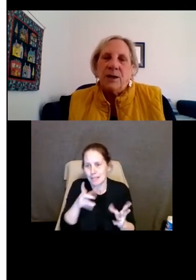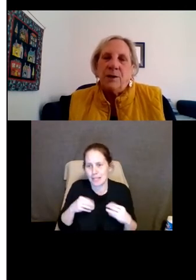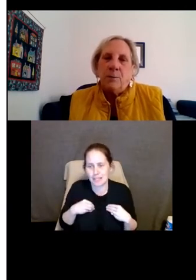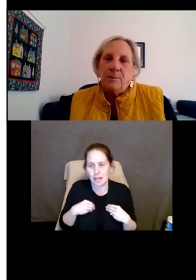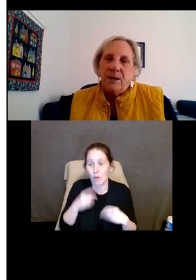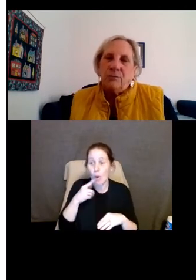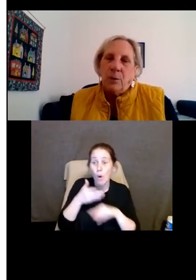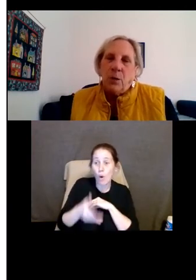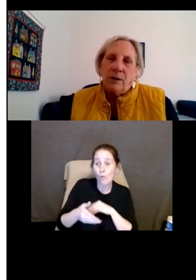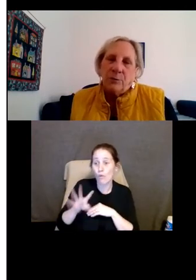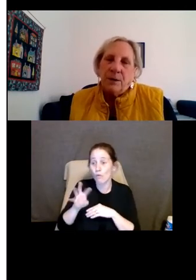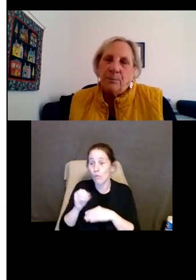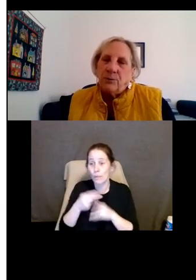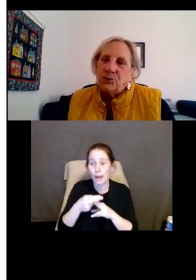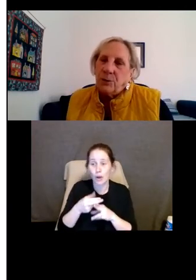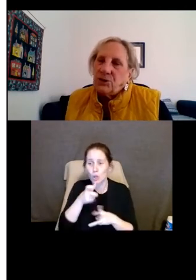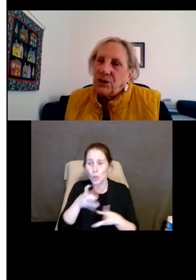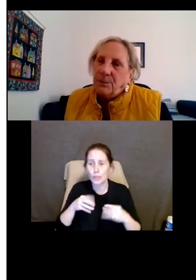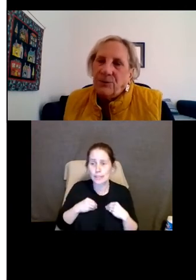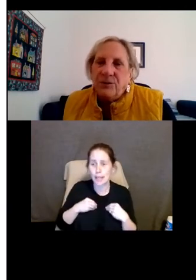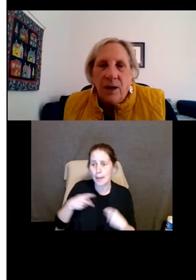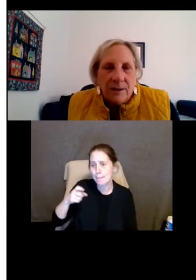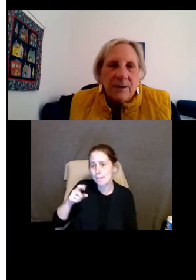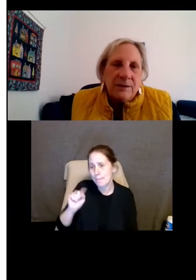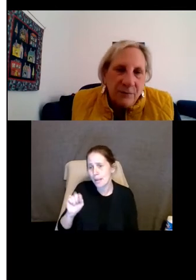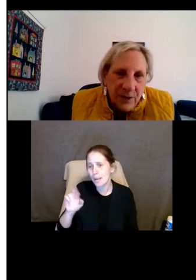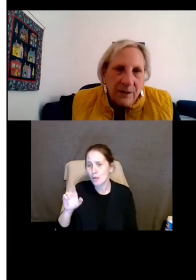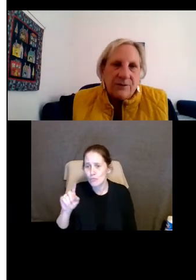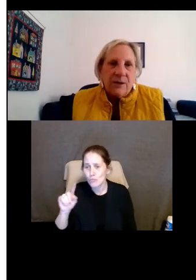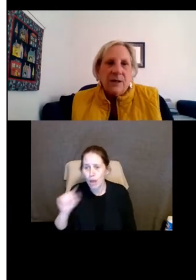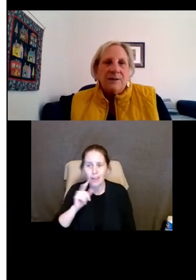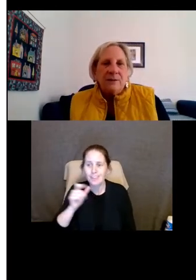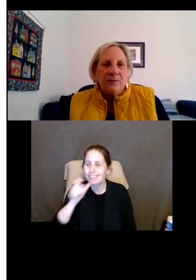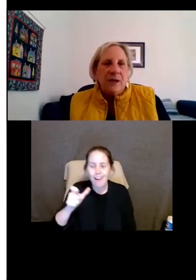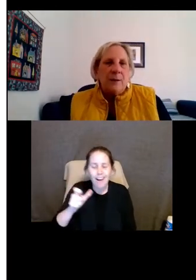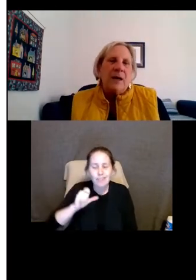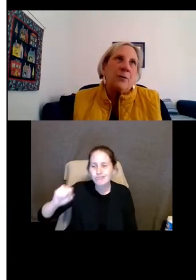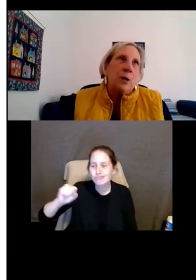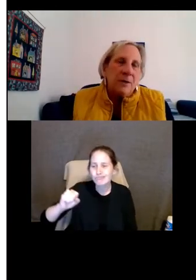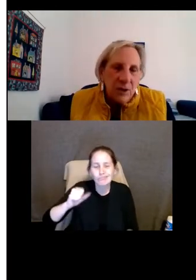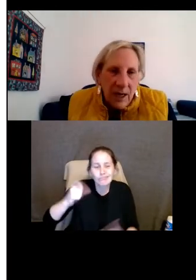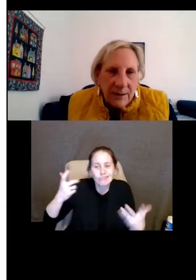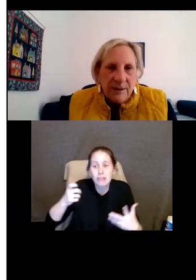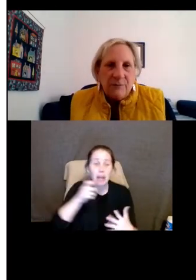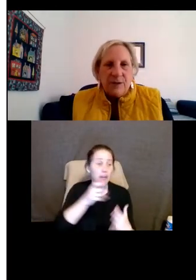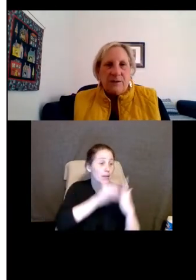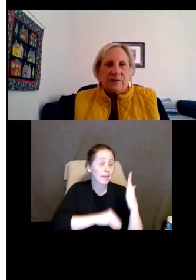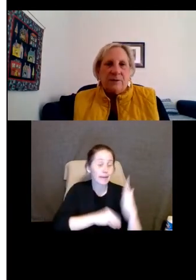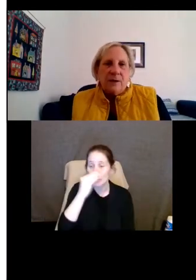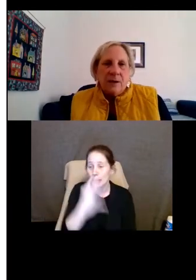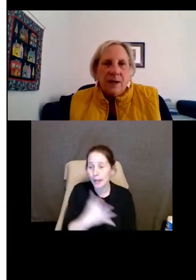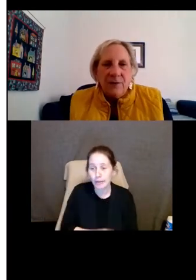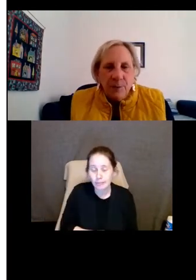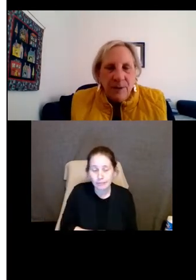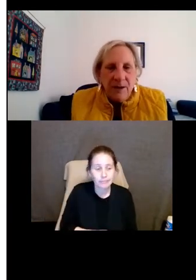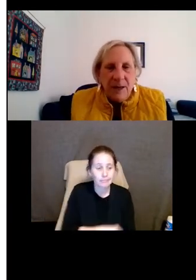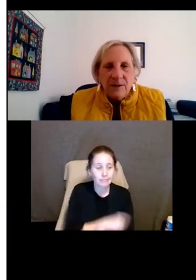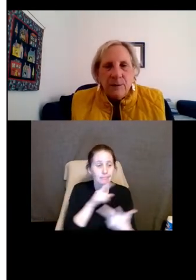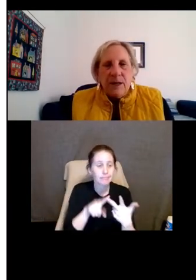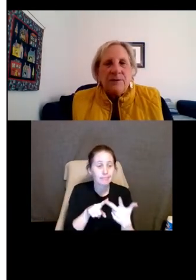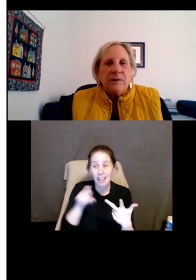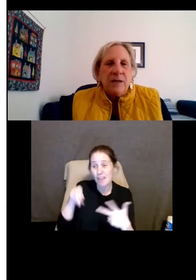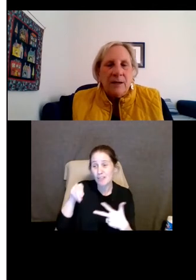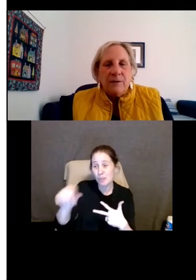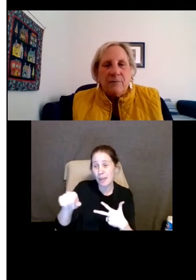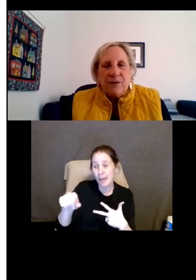a defense. We don't permit Rottweilers, Pitbulls, German Shepherds, not a defense. Didn't fill out my form, not a defense. Have to pay